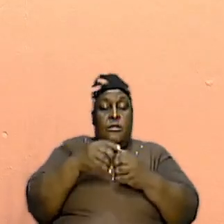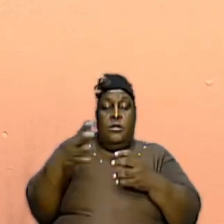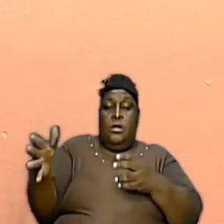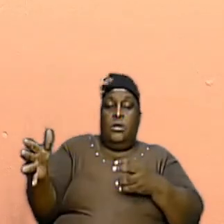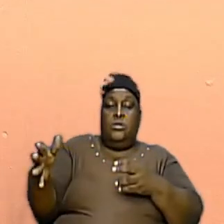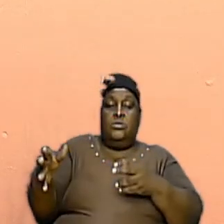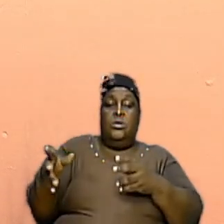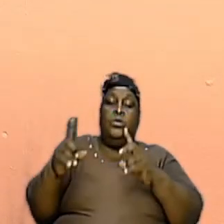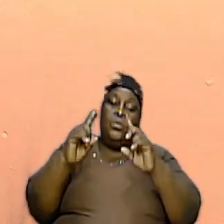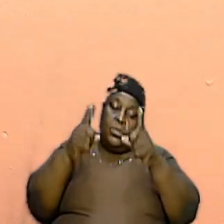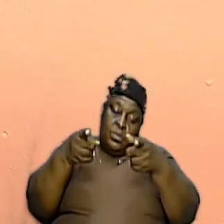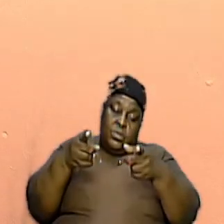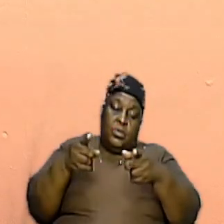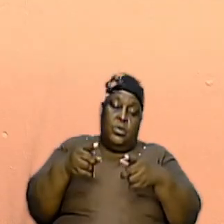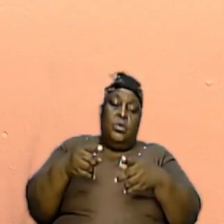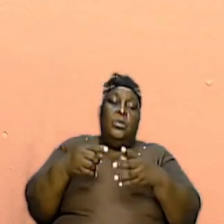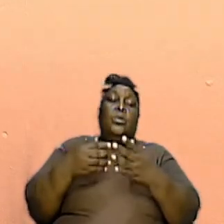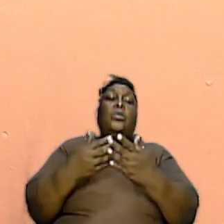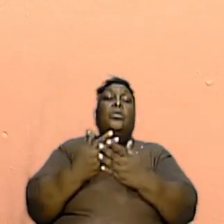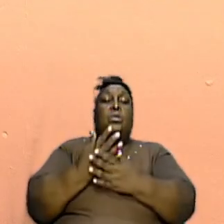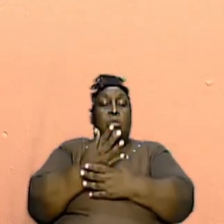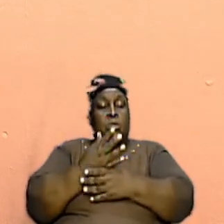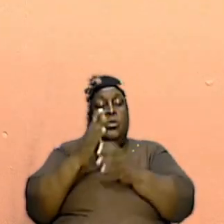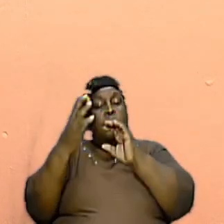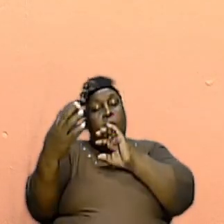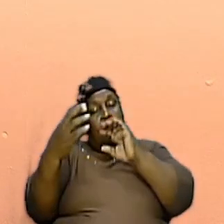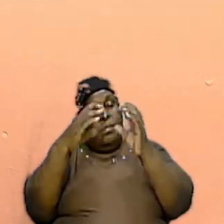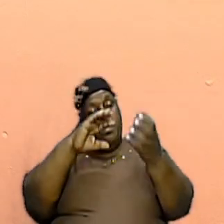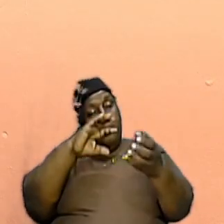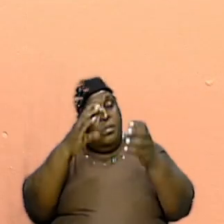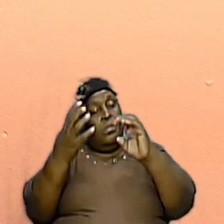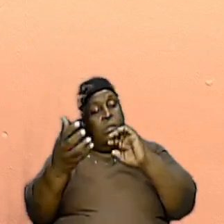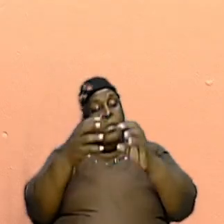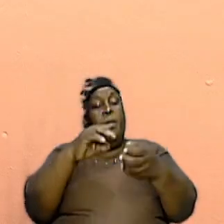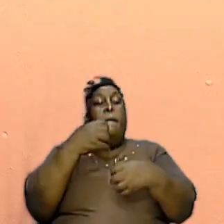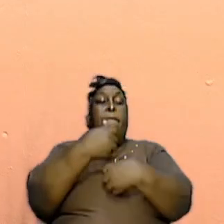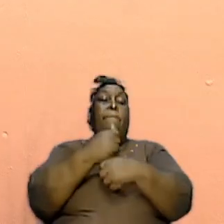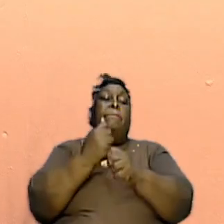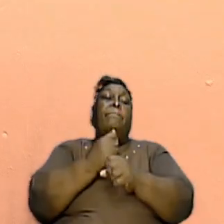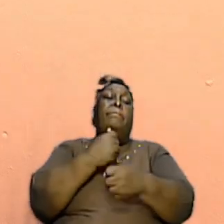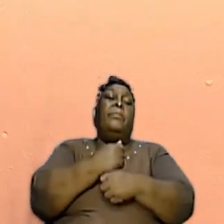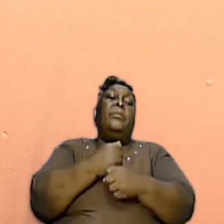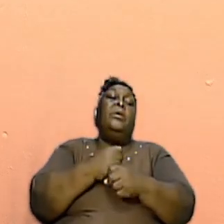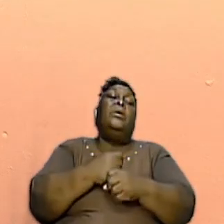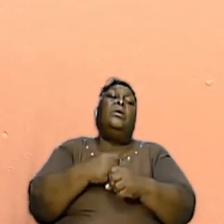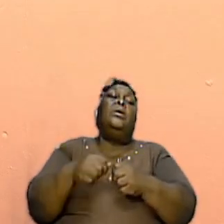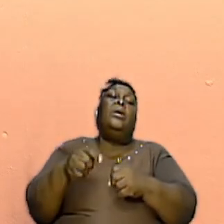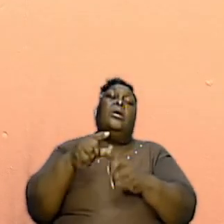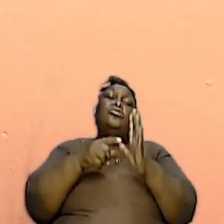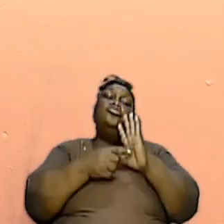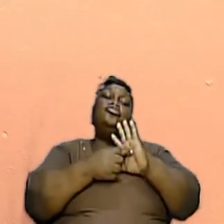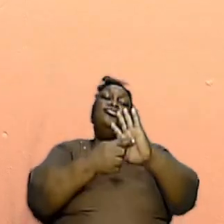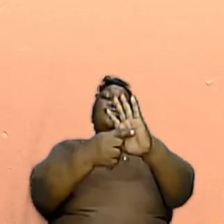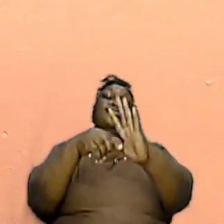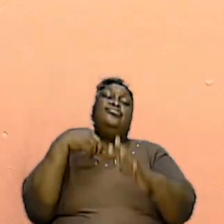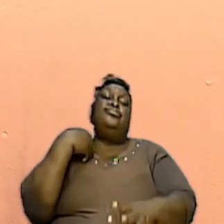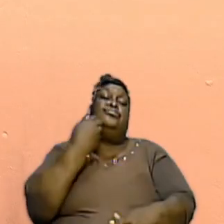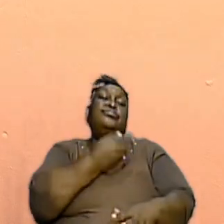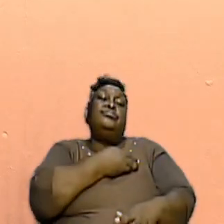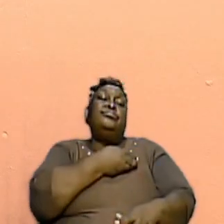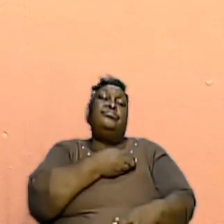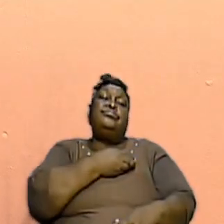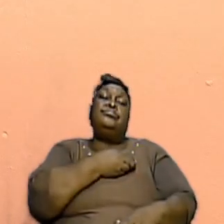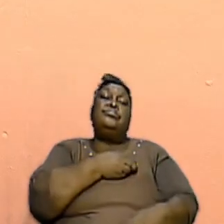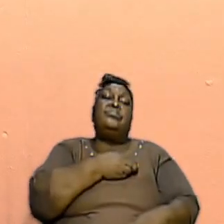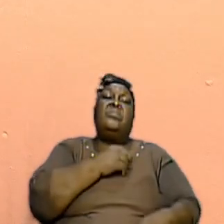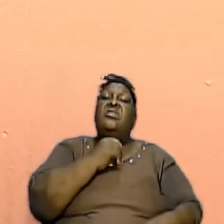into some comparisons to make the point to show us brethren it's not